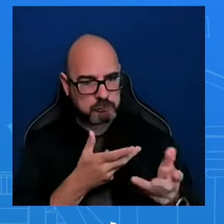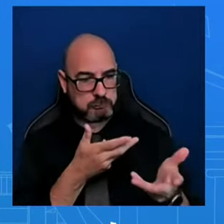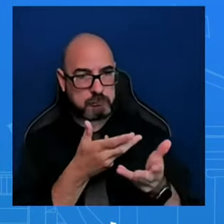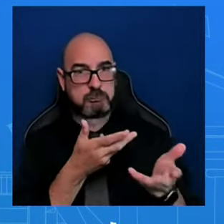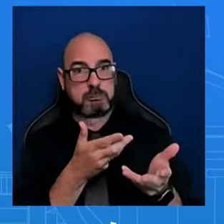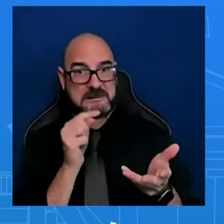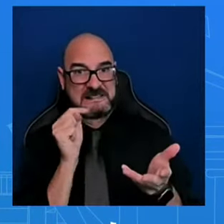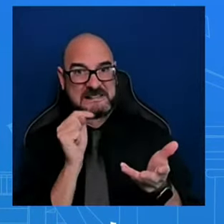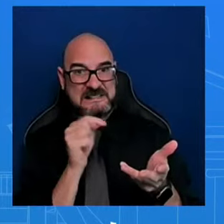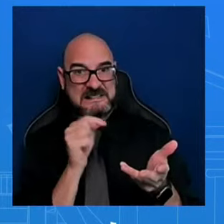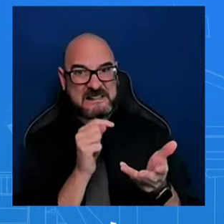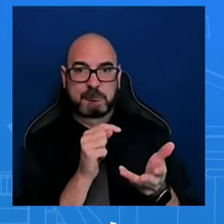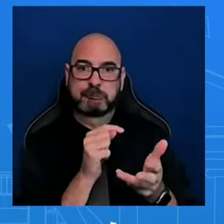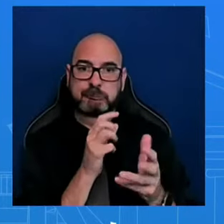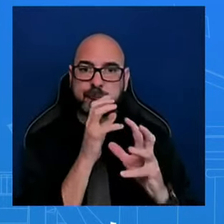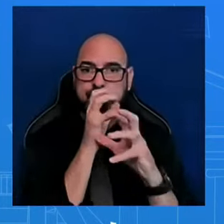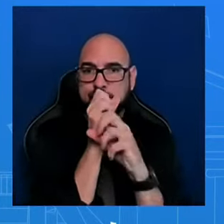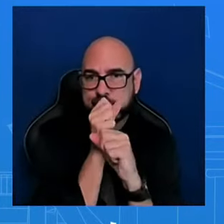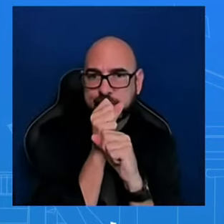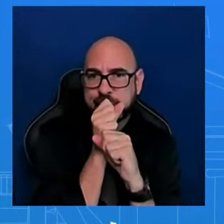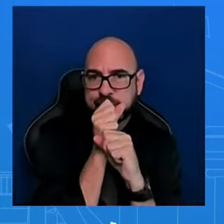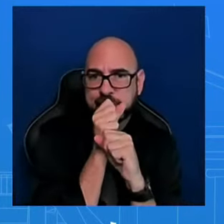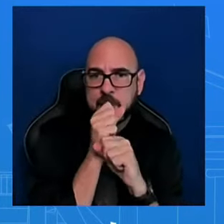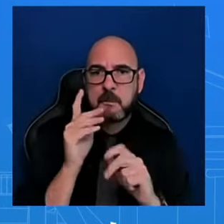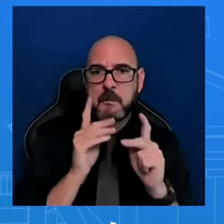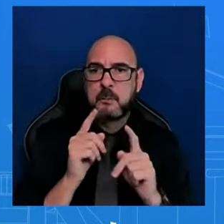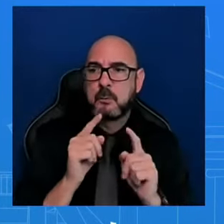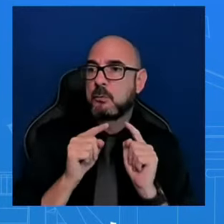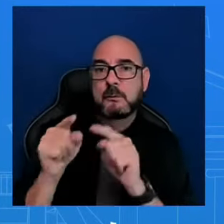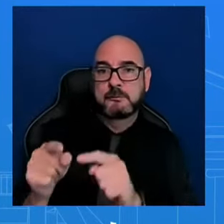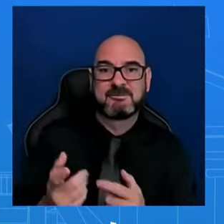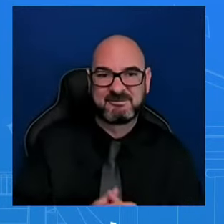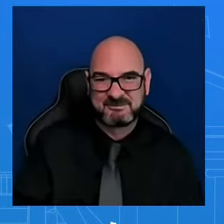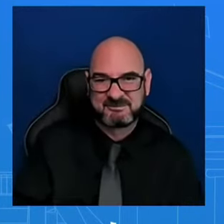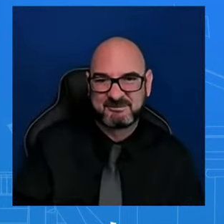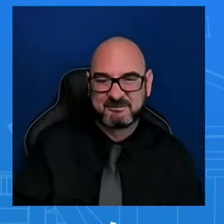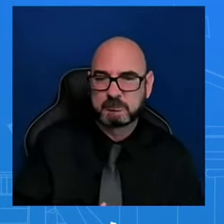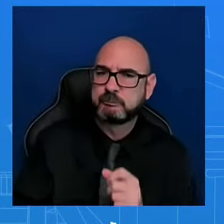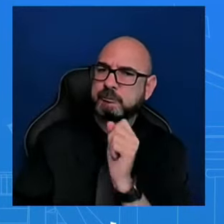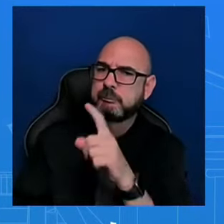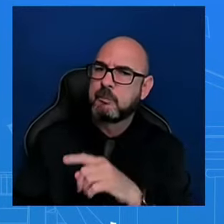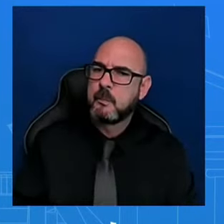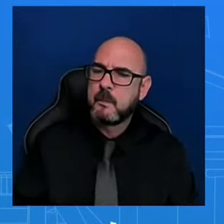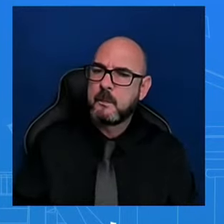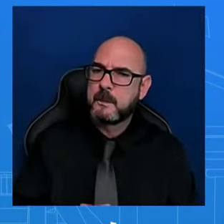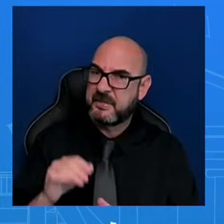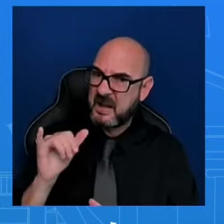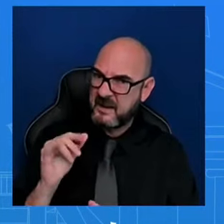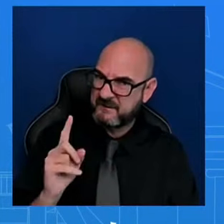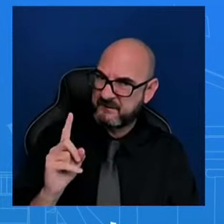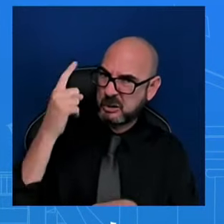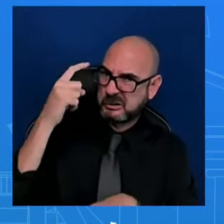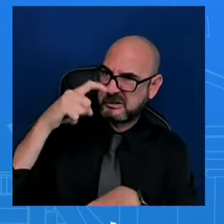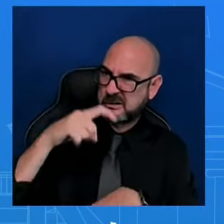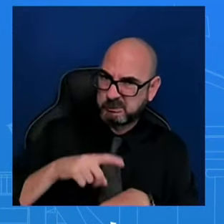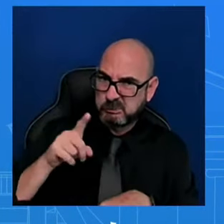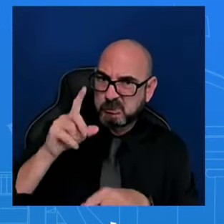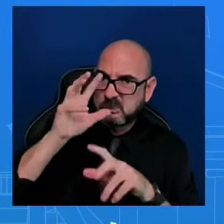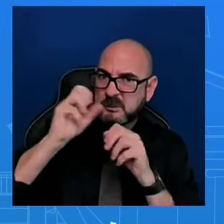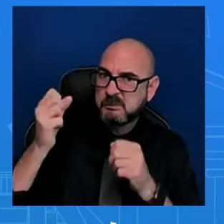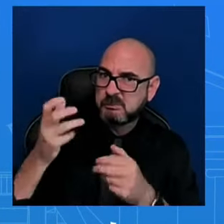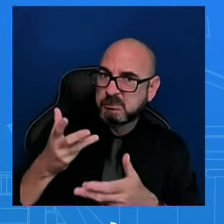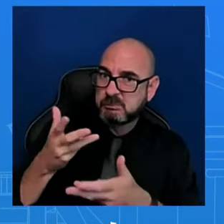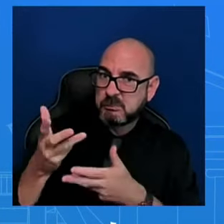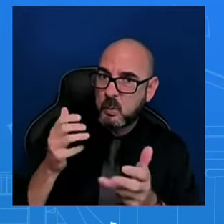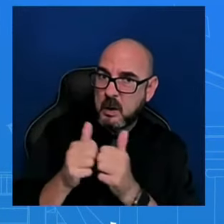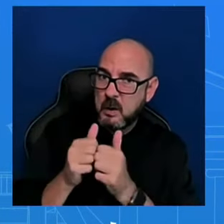attendees. So that was the first time that the president has interacted with anybody who had been on the ground, correct? So what I can say is then go – I have not checked